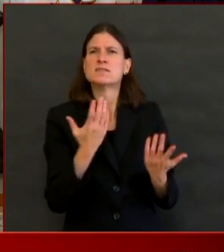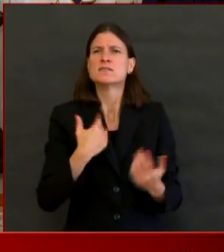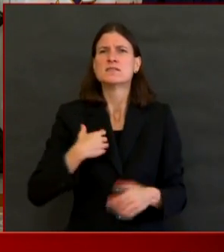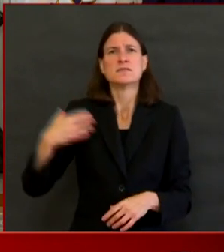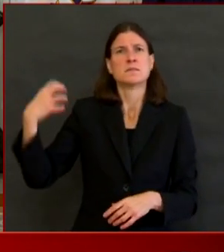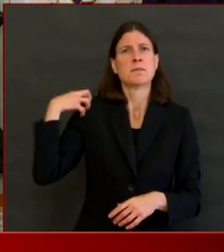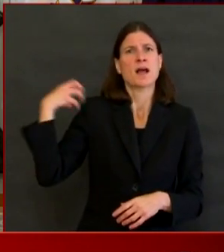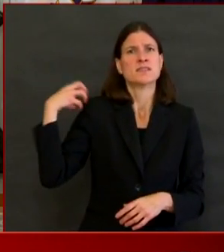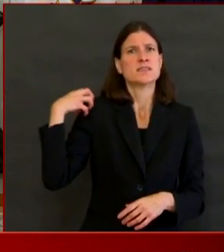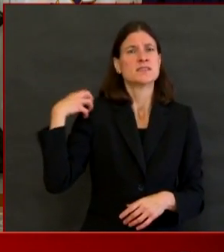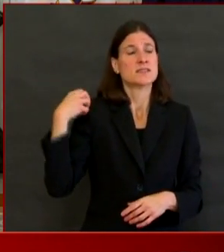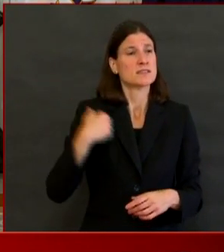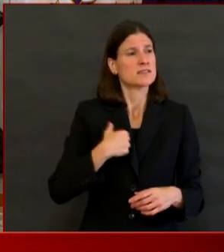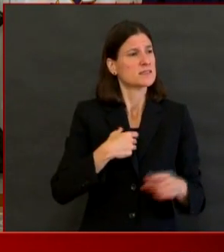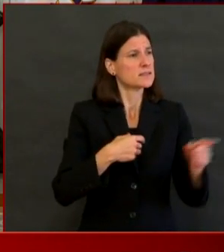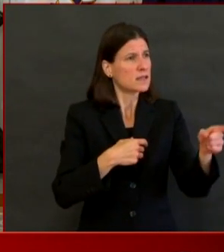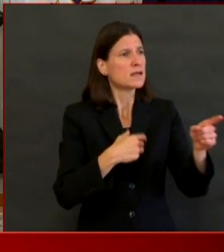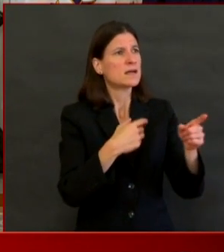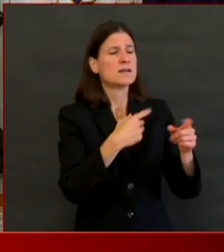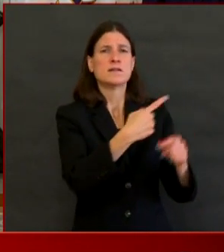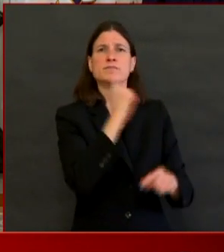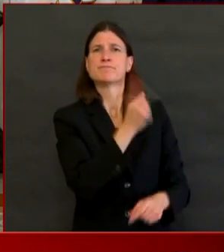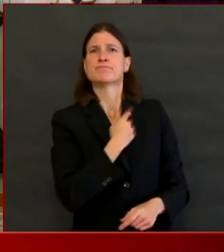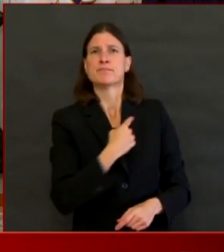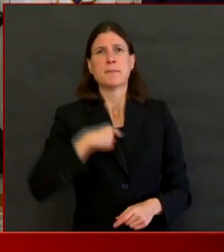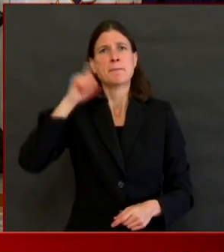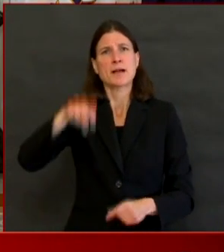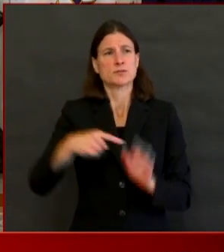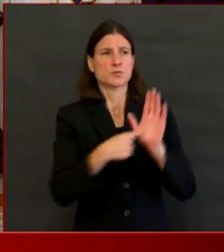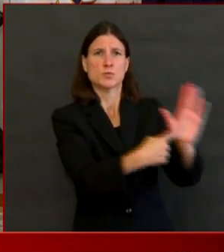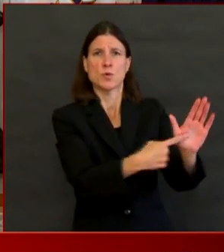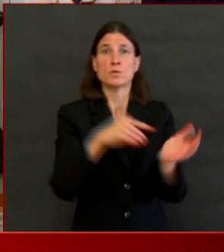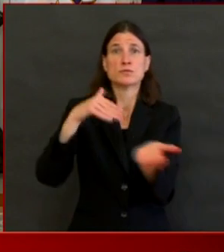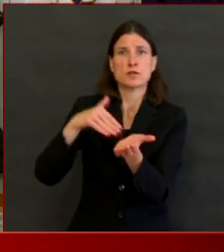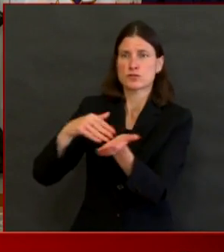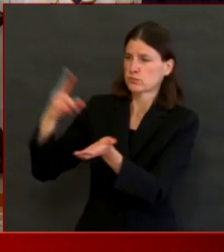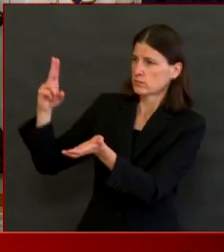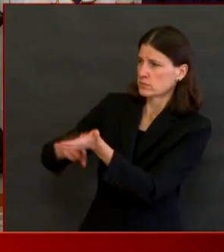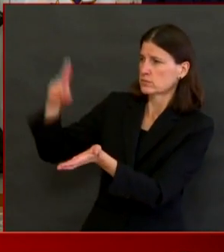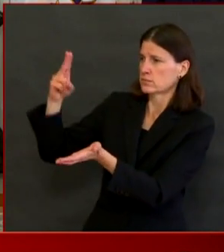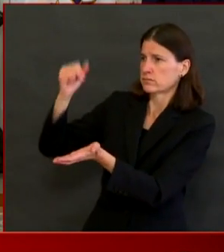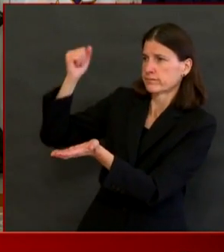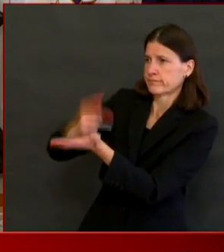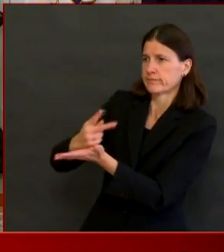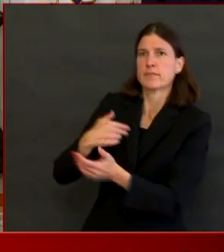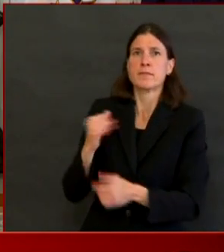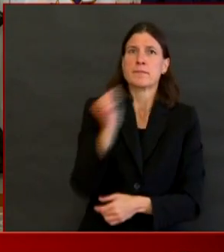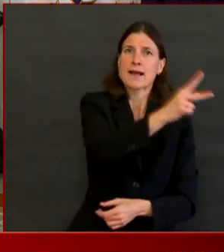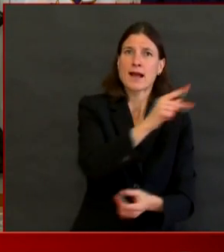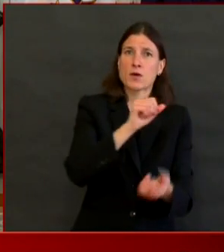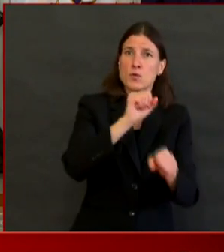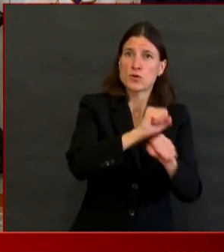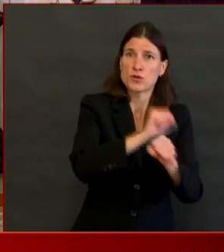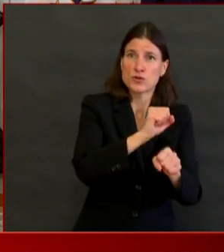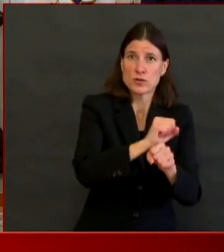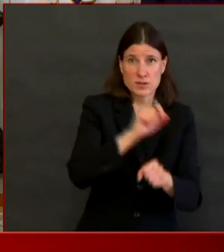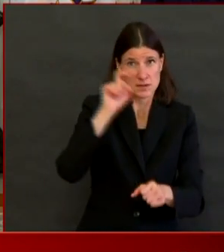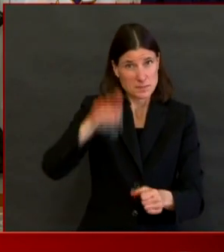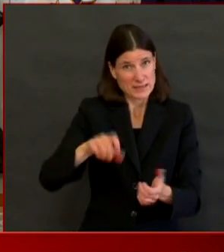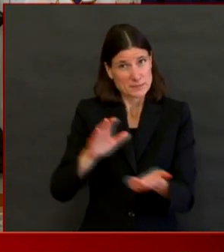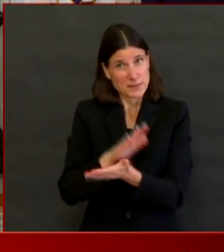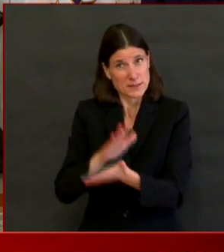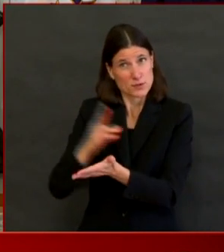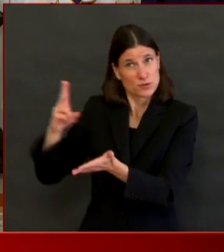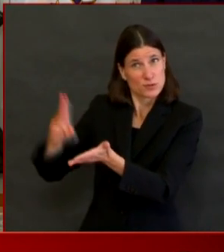isolation. We understand the desire for that, but we also want to find a way working